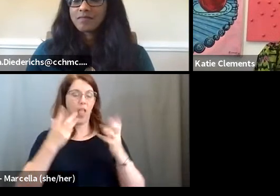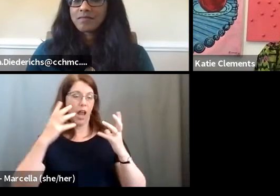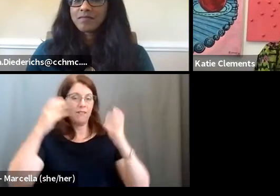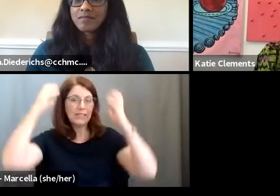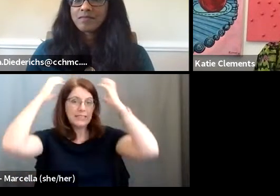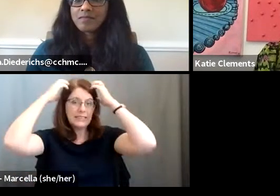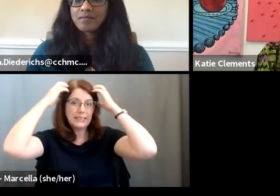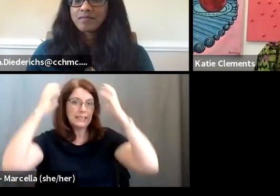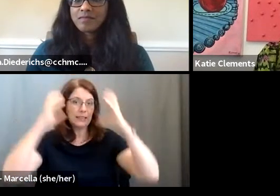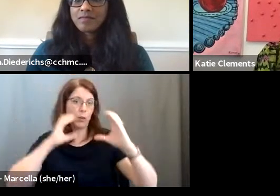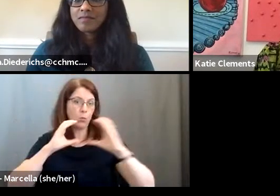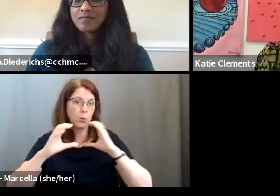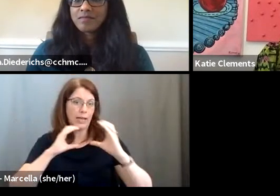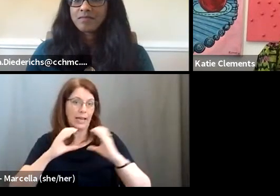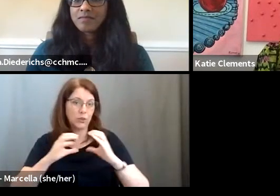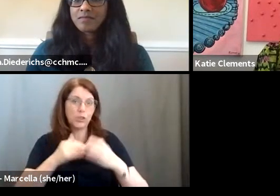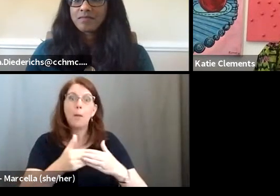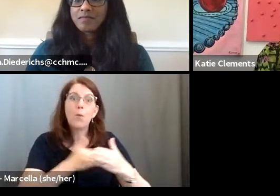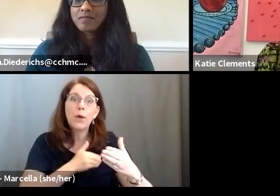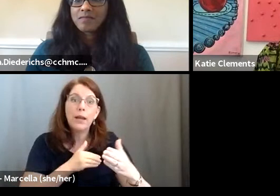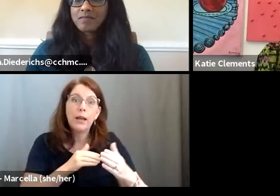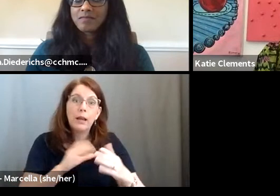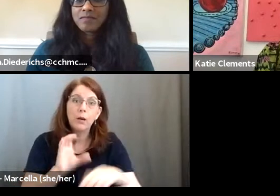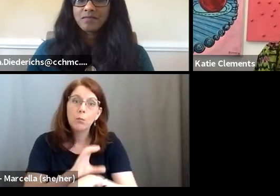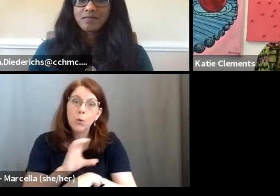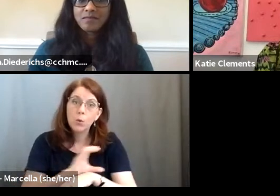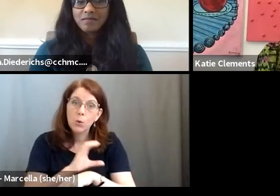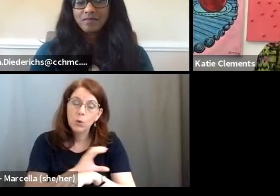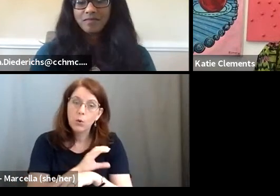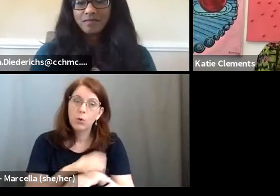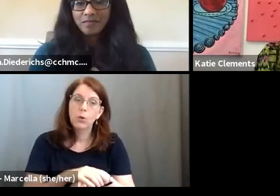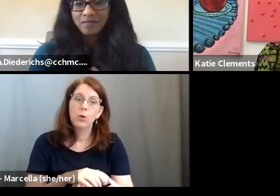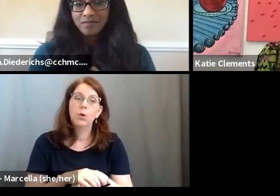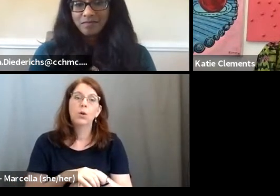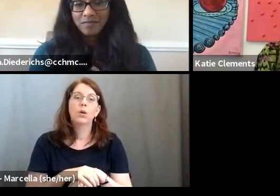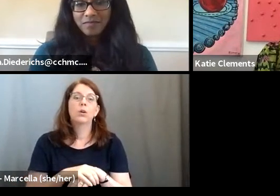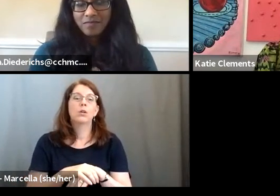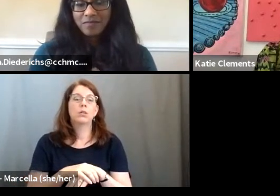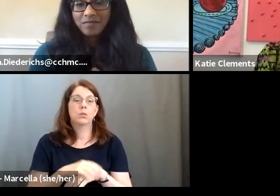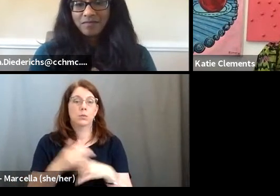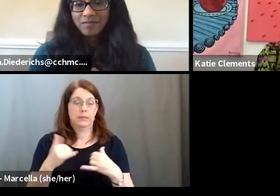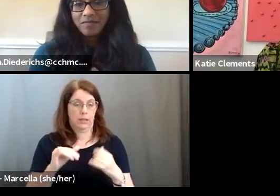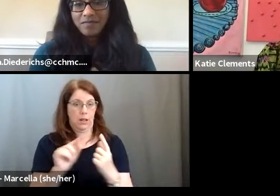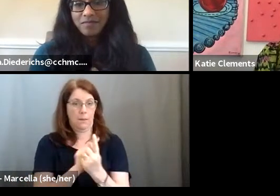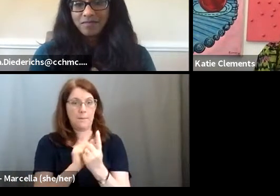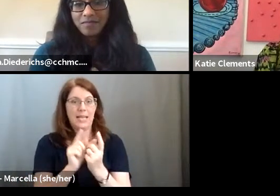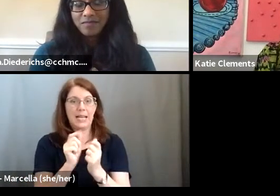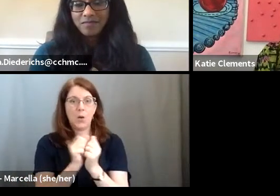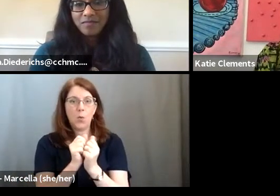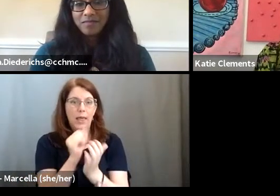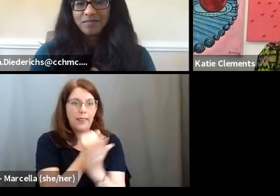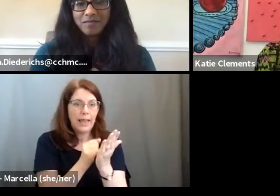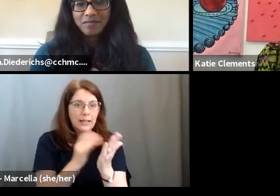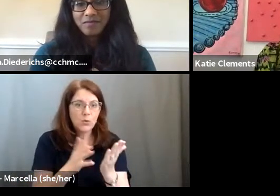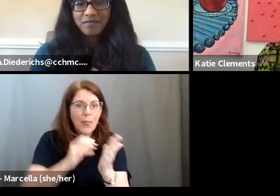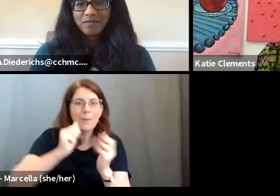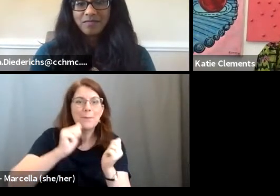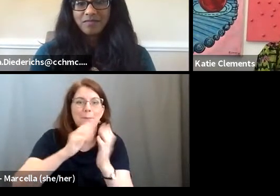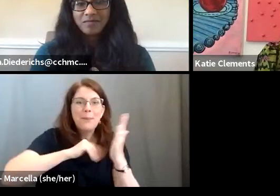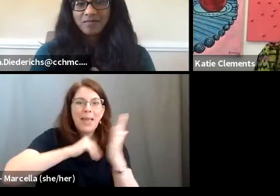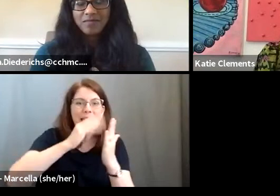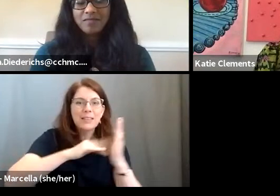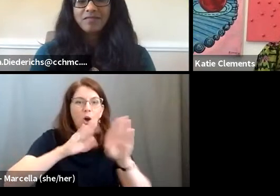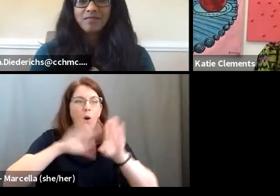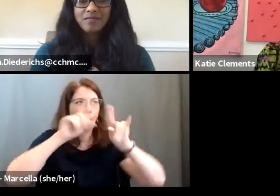communications. And this is pre-computer era. So we were still meeting with illustrators that were doing paintings on